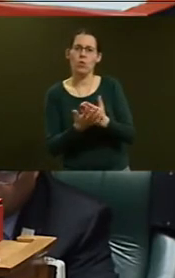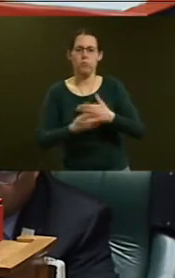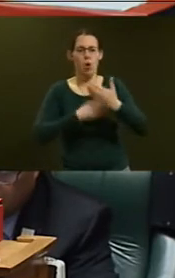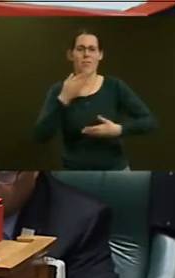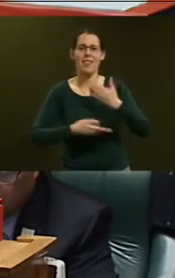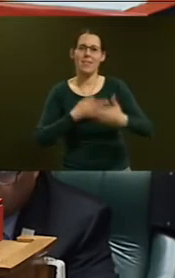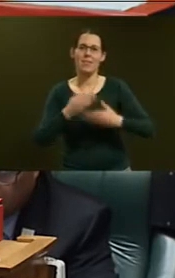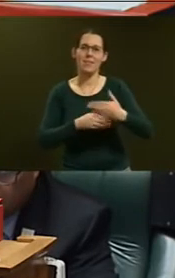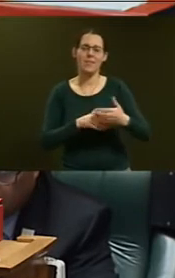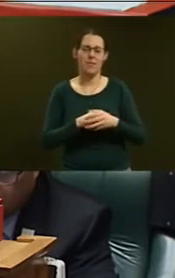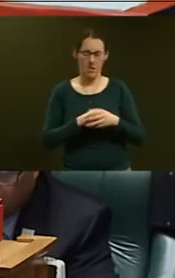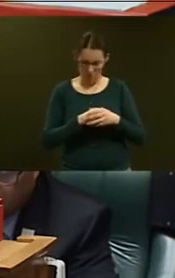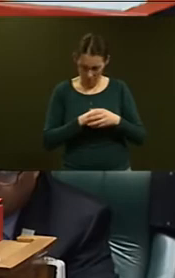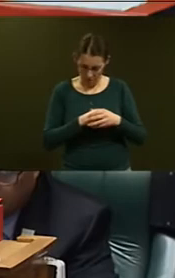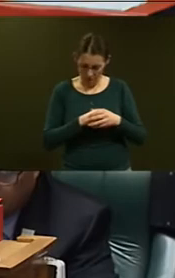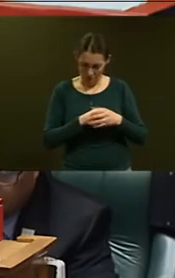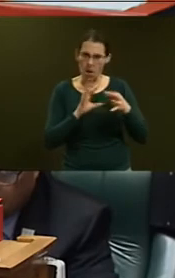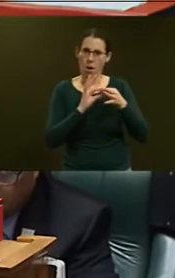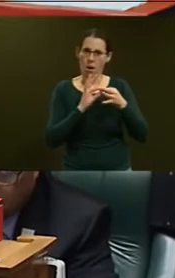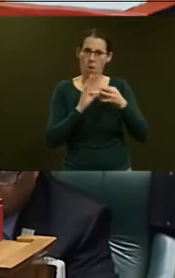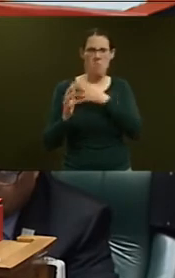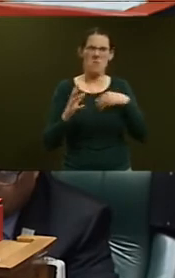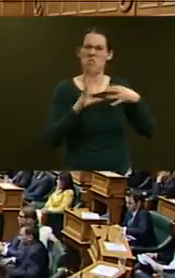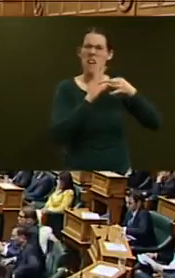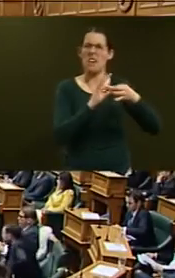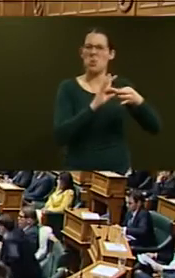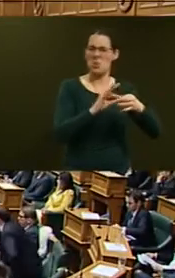of a consultant to review the National Oracle Solution program.